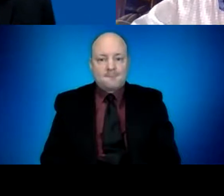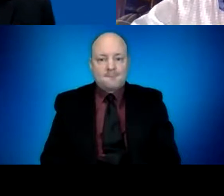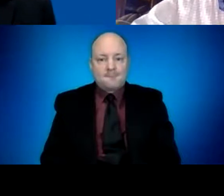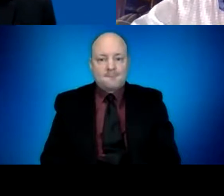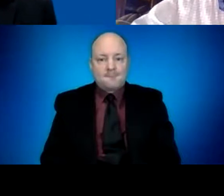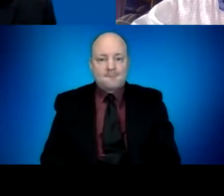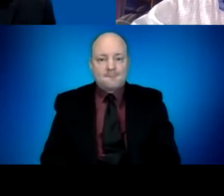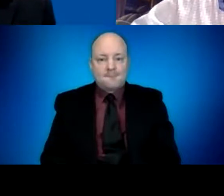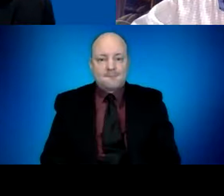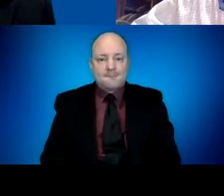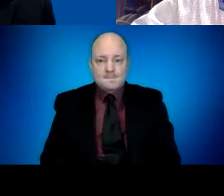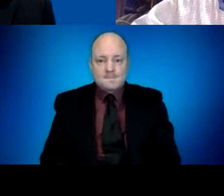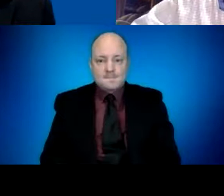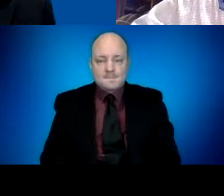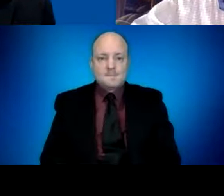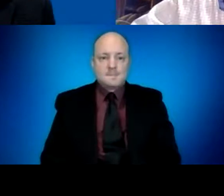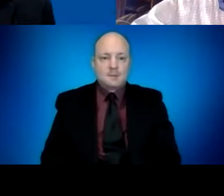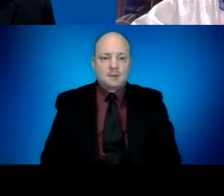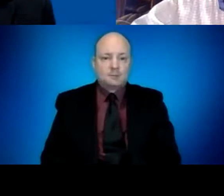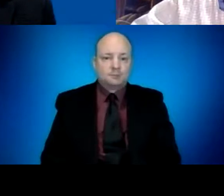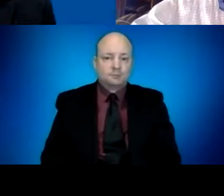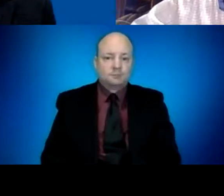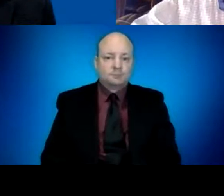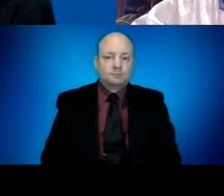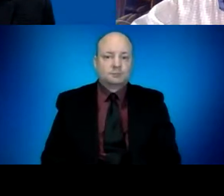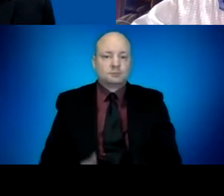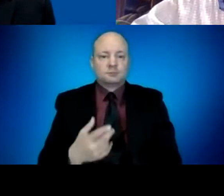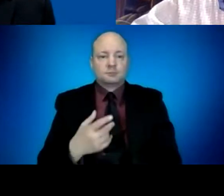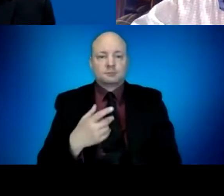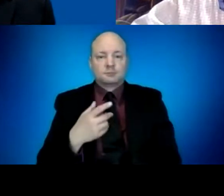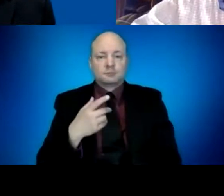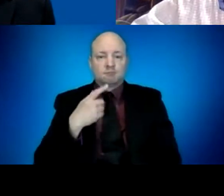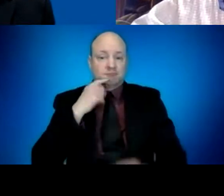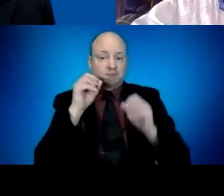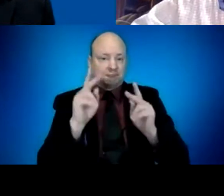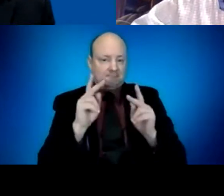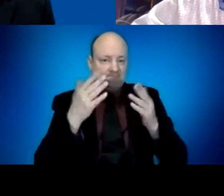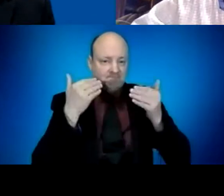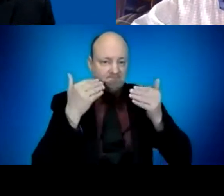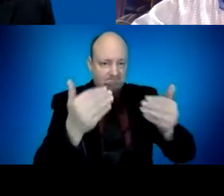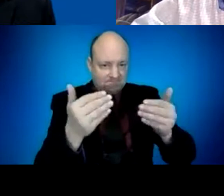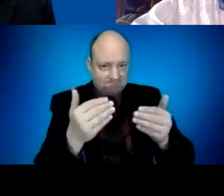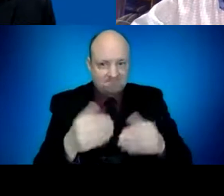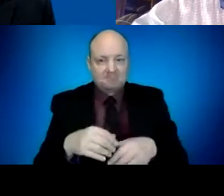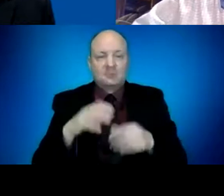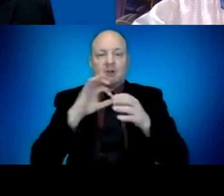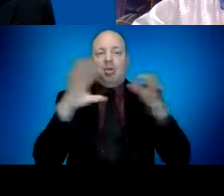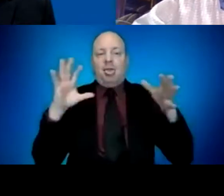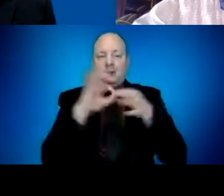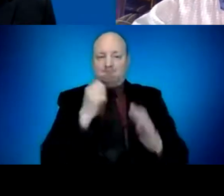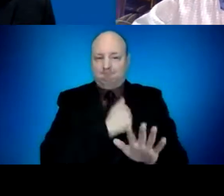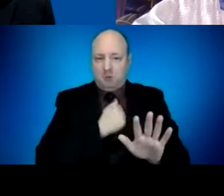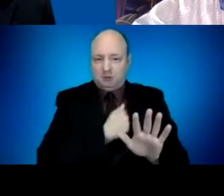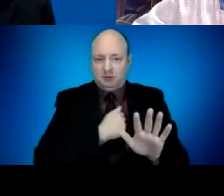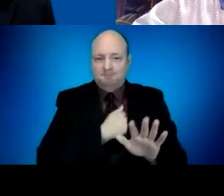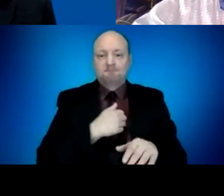in in those other communities. So I think this is just a it's a function of where we are in the demand and supply cycle. And it'll resolve